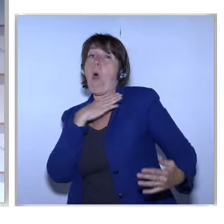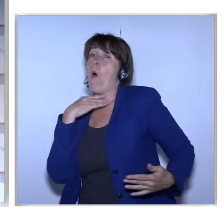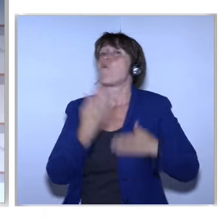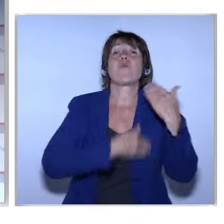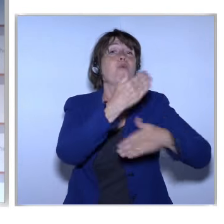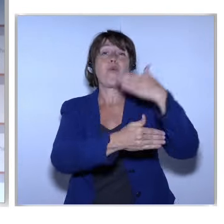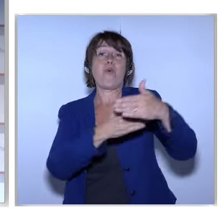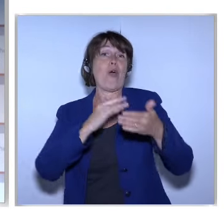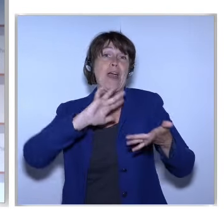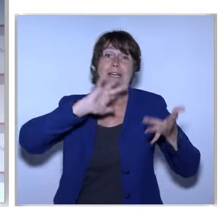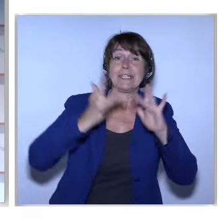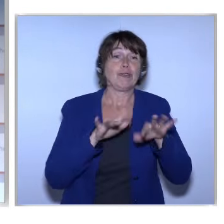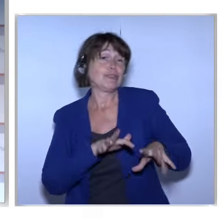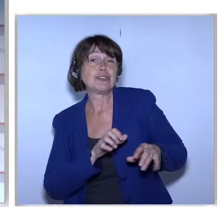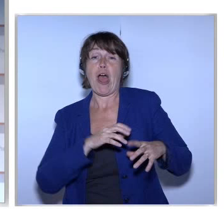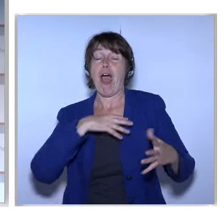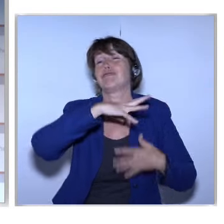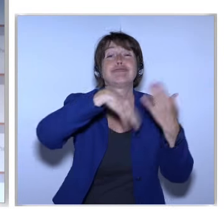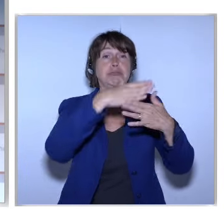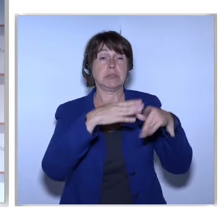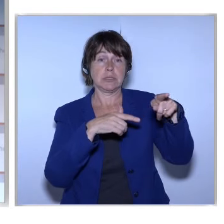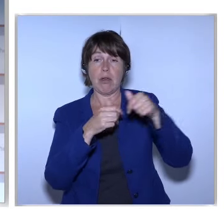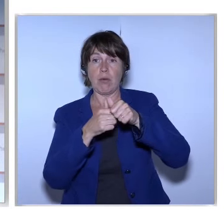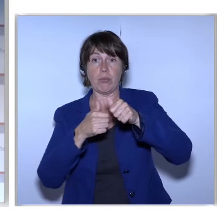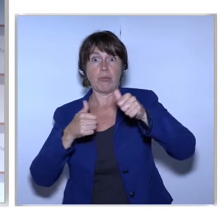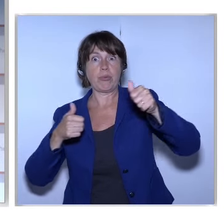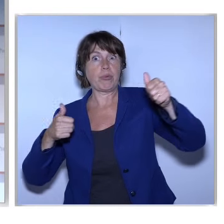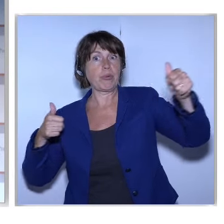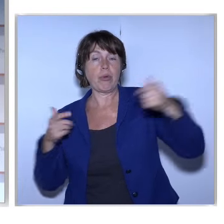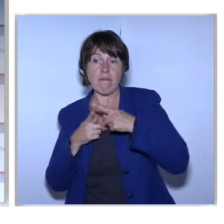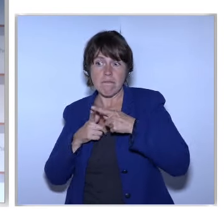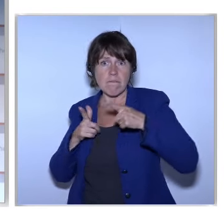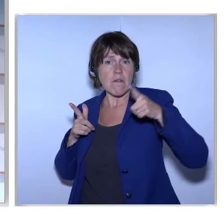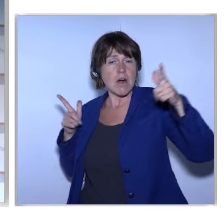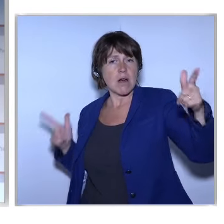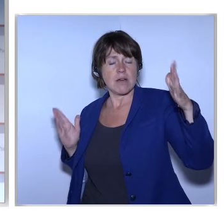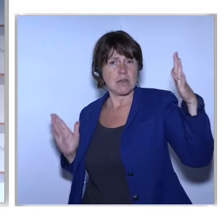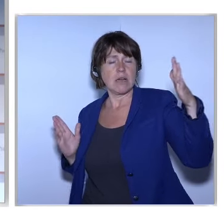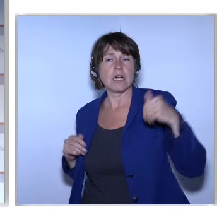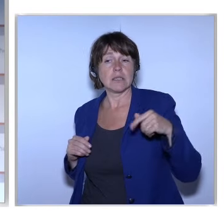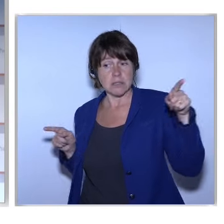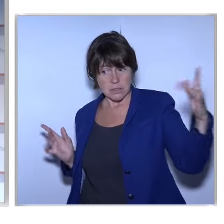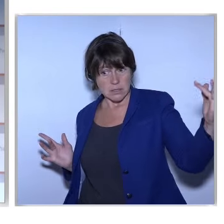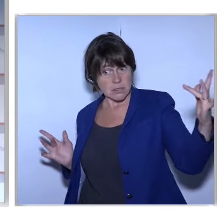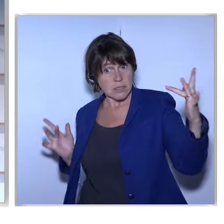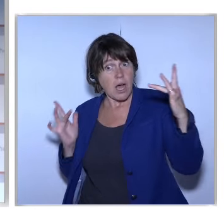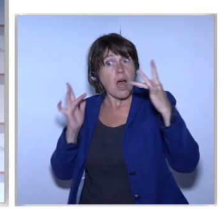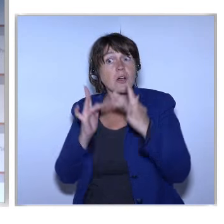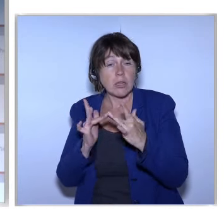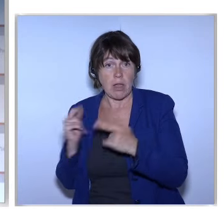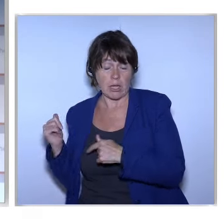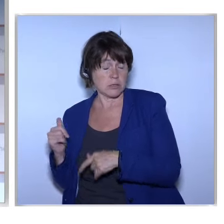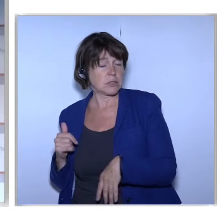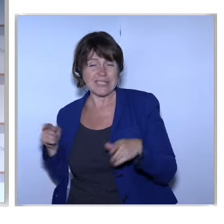Is Very Distant To Them And That For Them Getting Connected Is A Long And Often